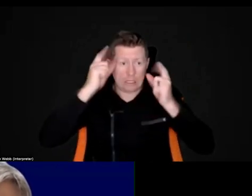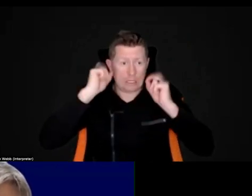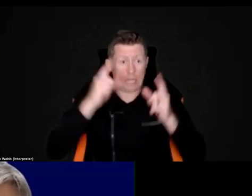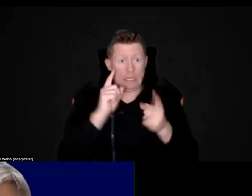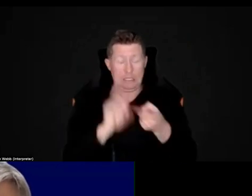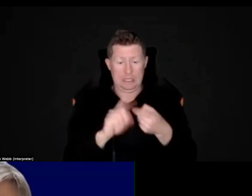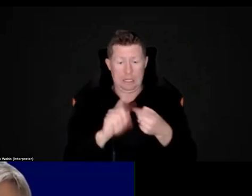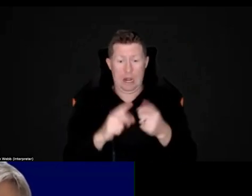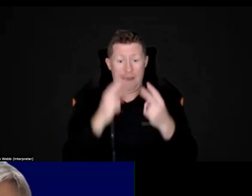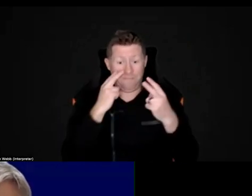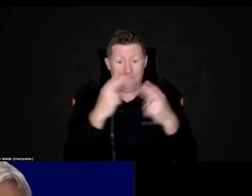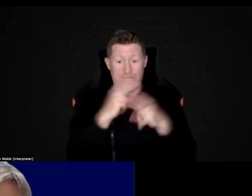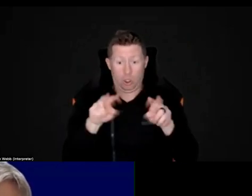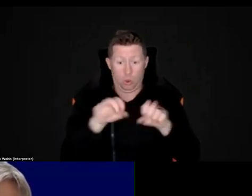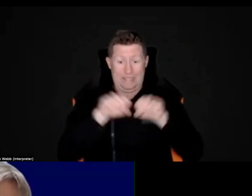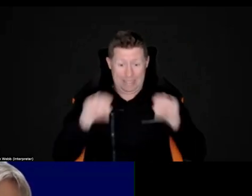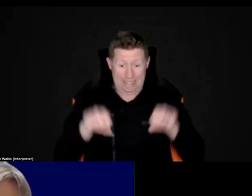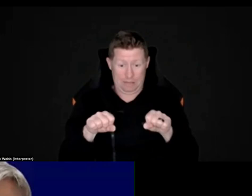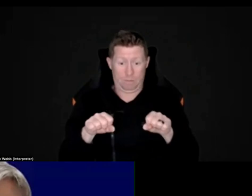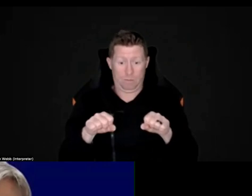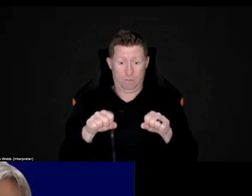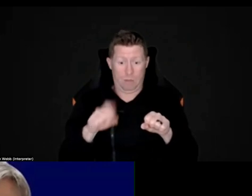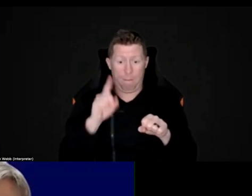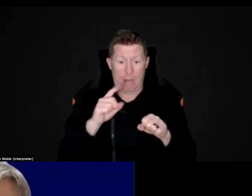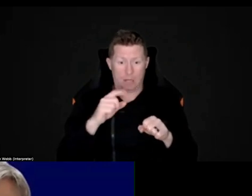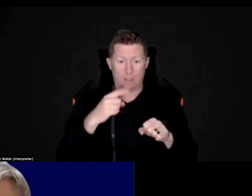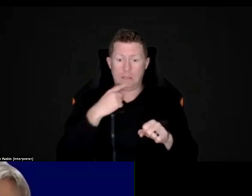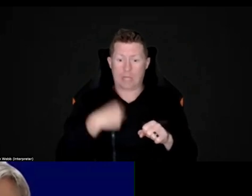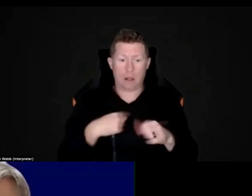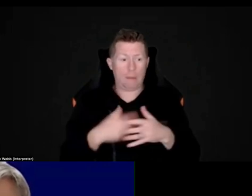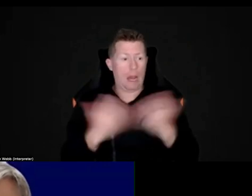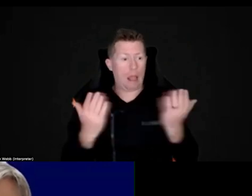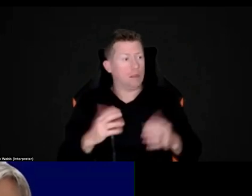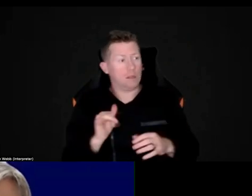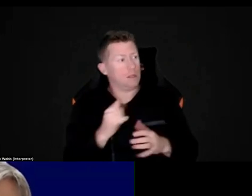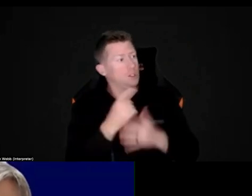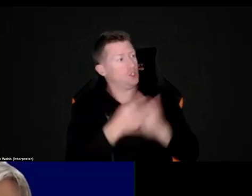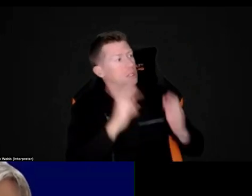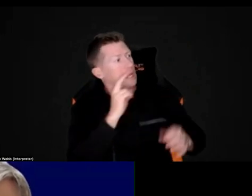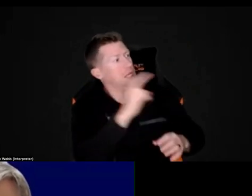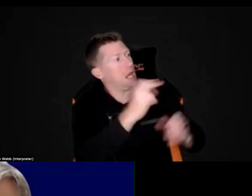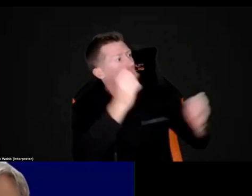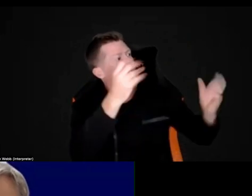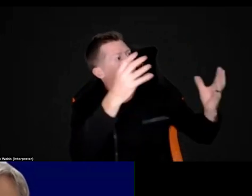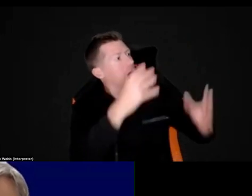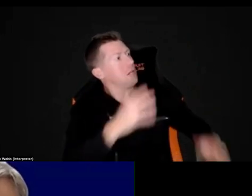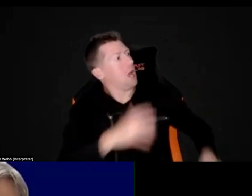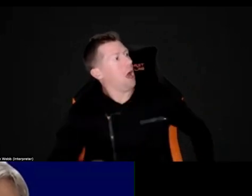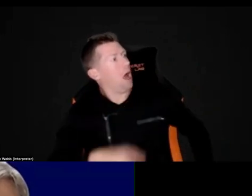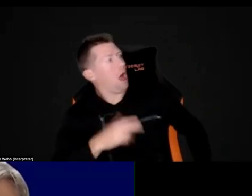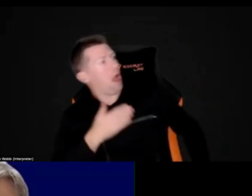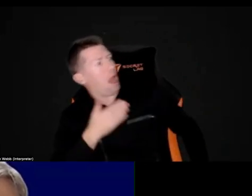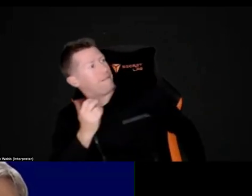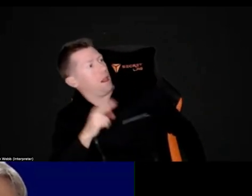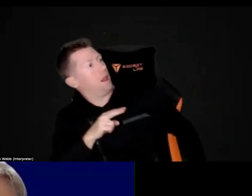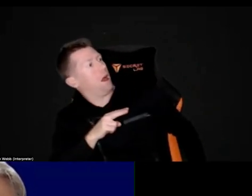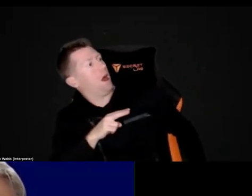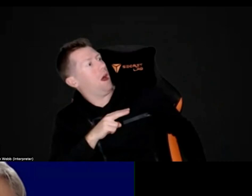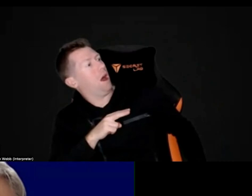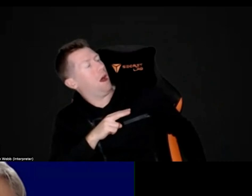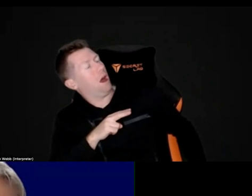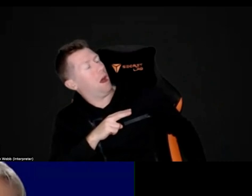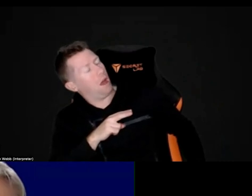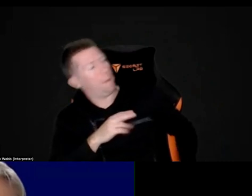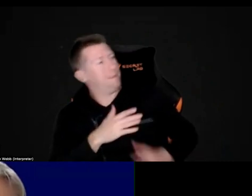visual system, but it doesn't necessarily need to tell you anything about what you're looking at. So it's very, very